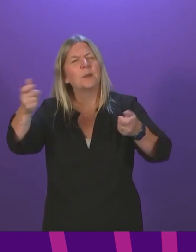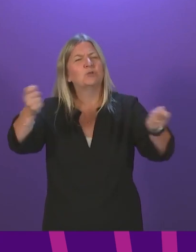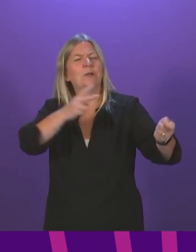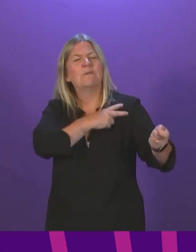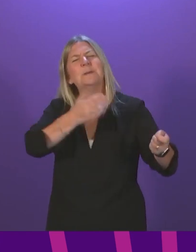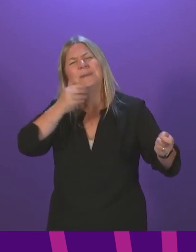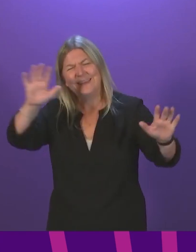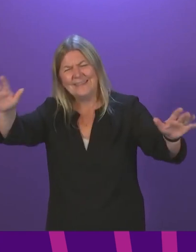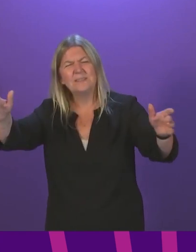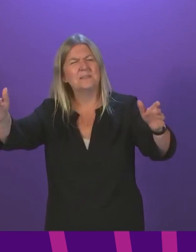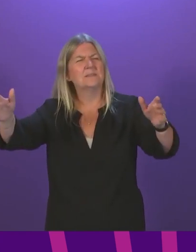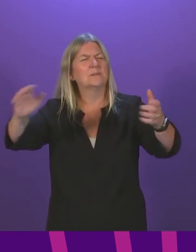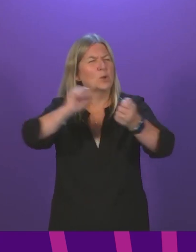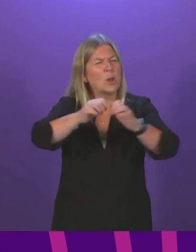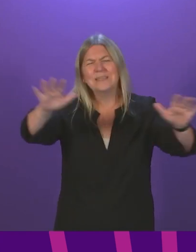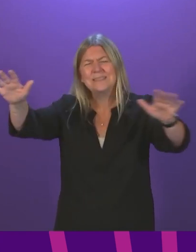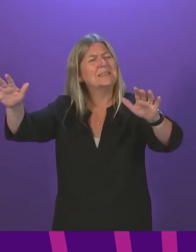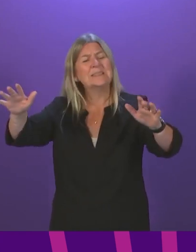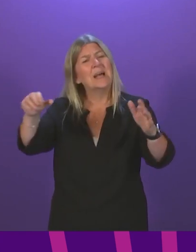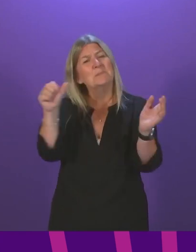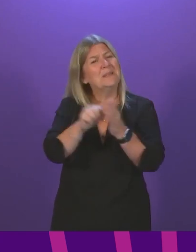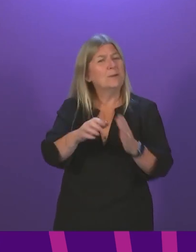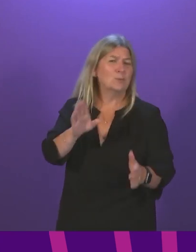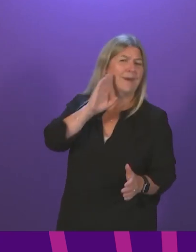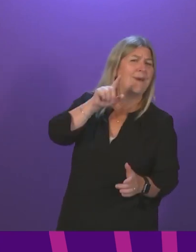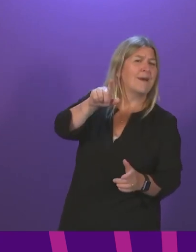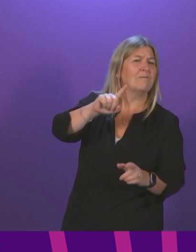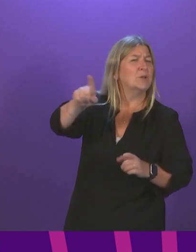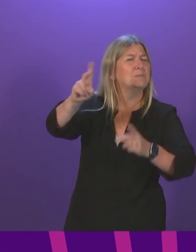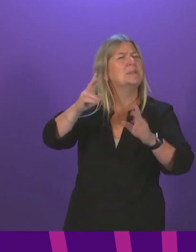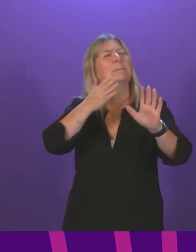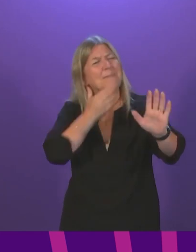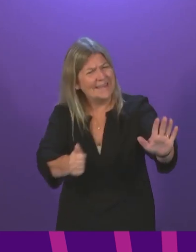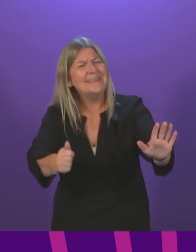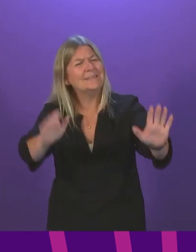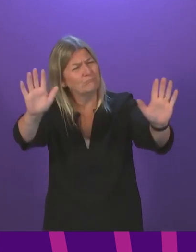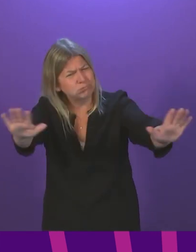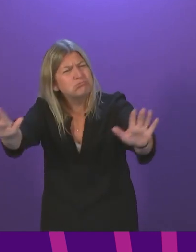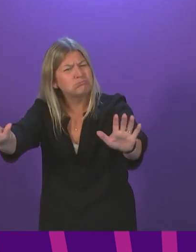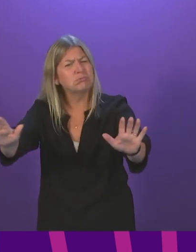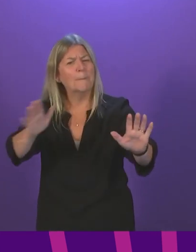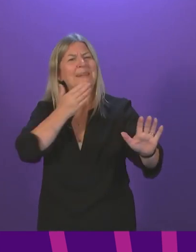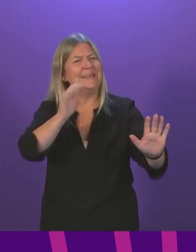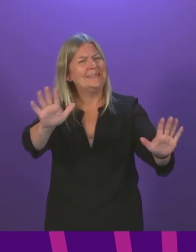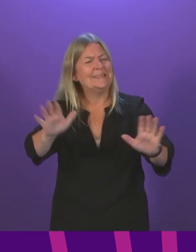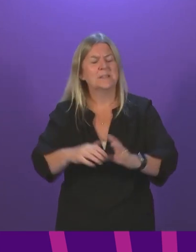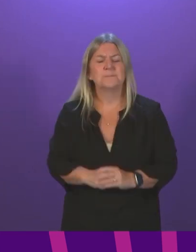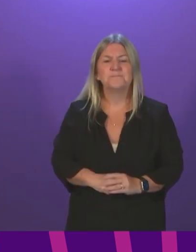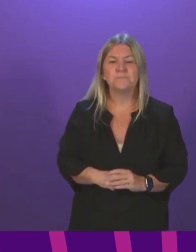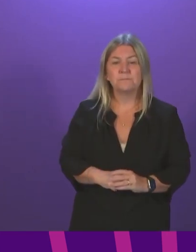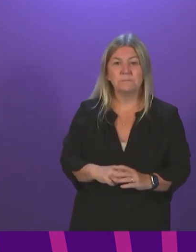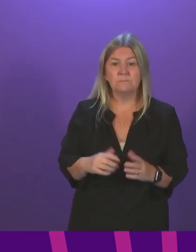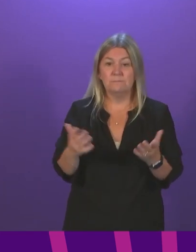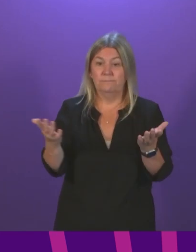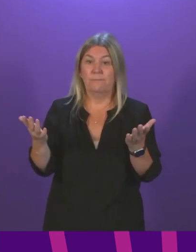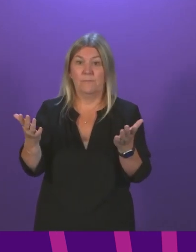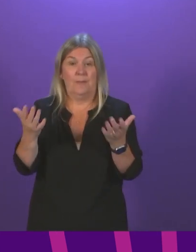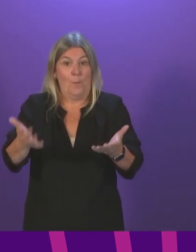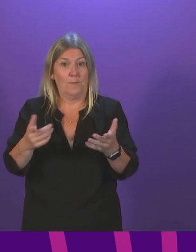trying